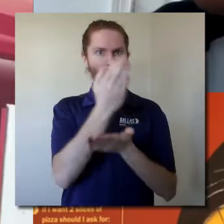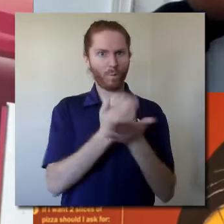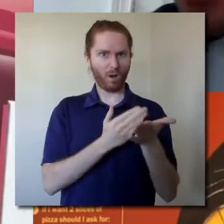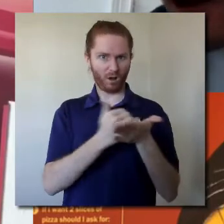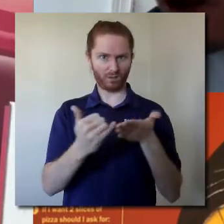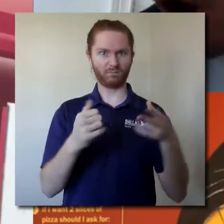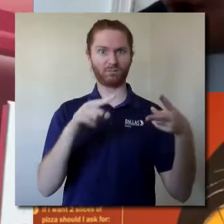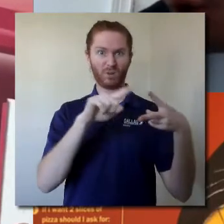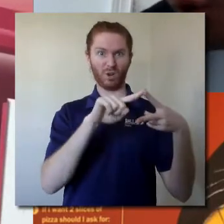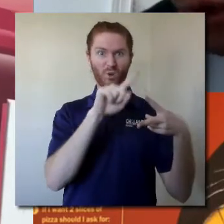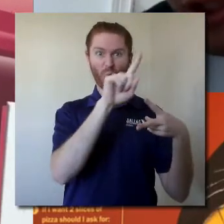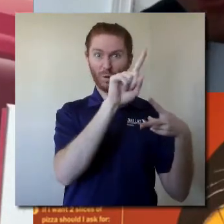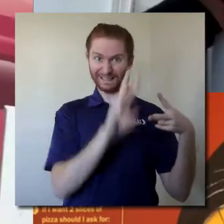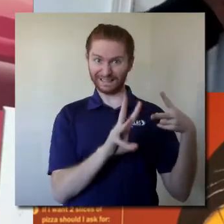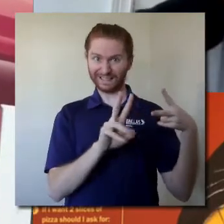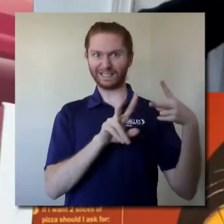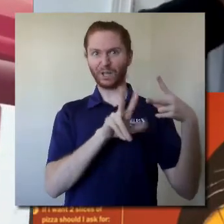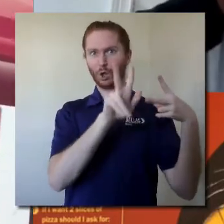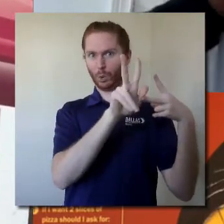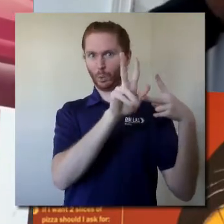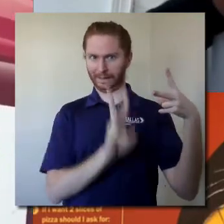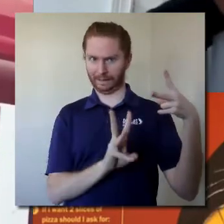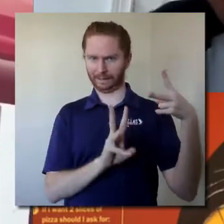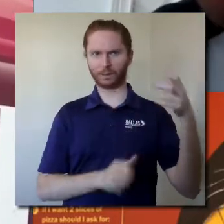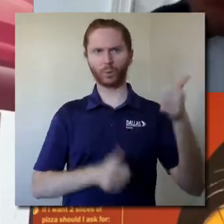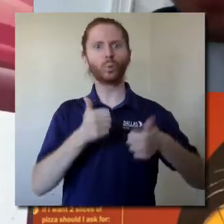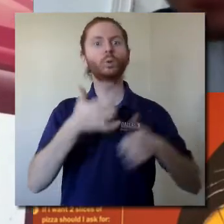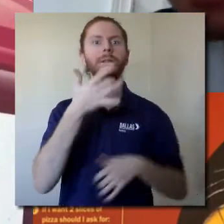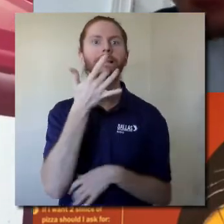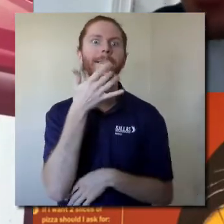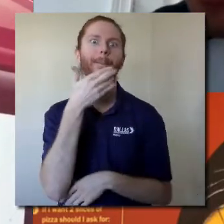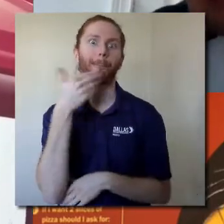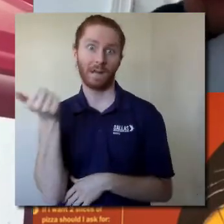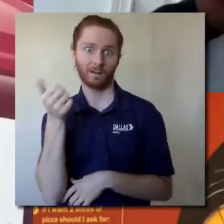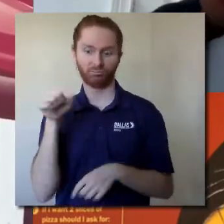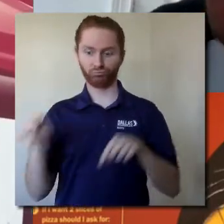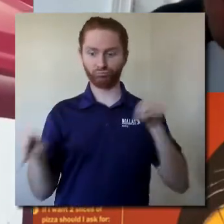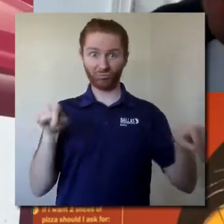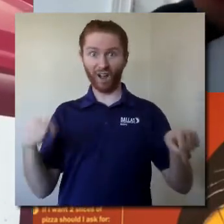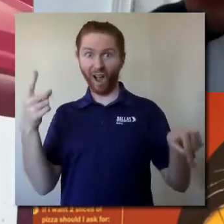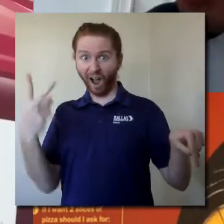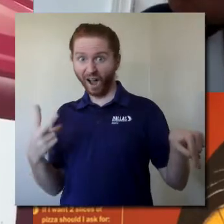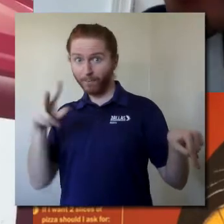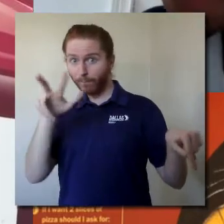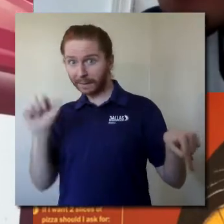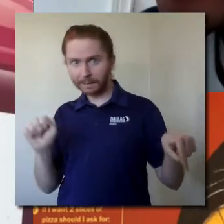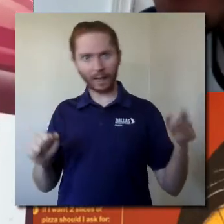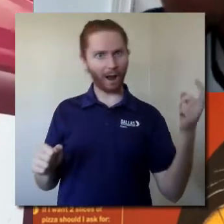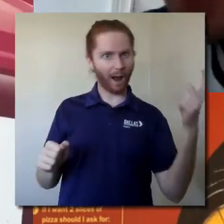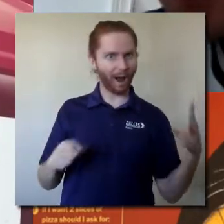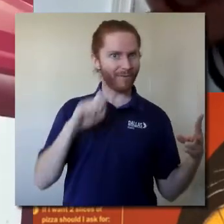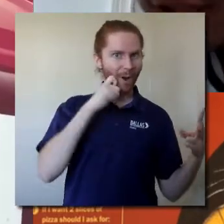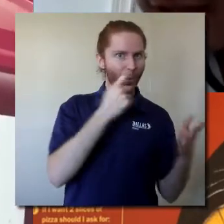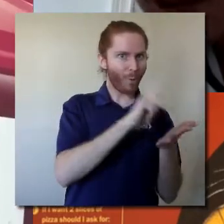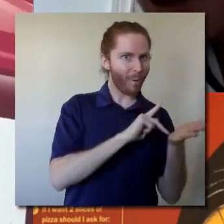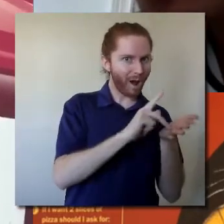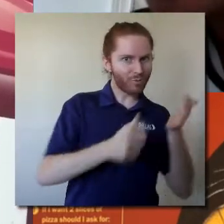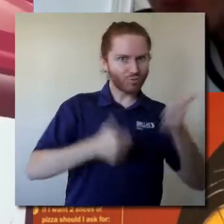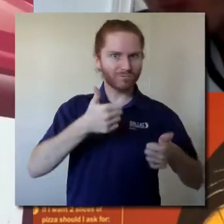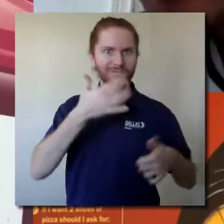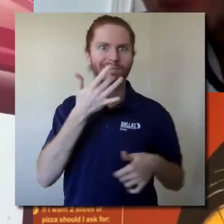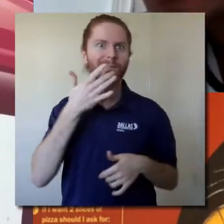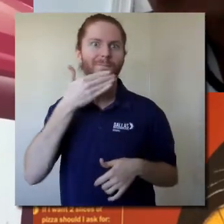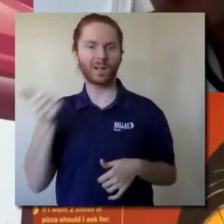three six. Which tastes better? Half a pizza, half an apple pie. We haven't studied fractions yet.